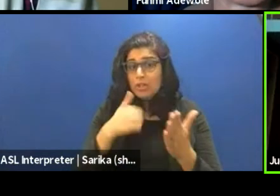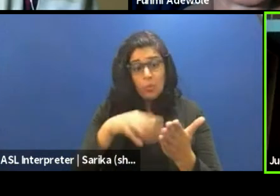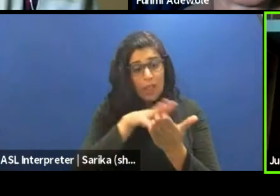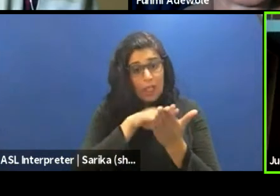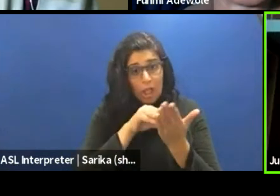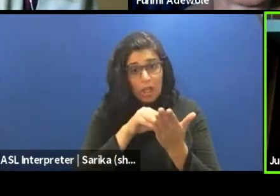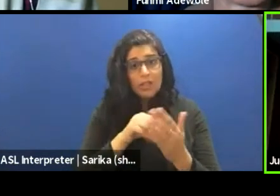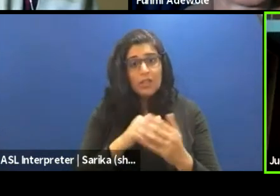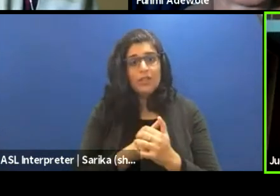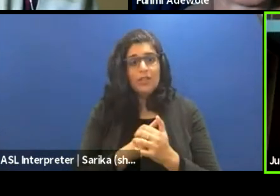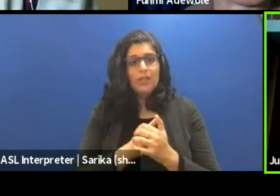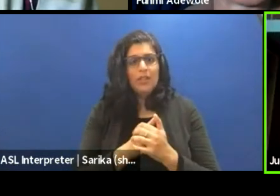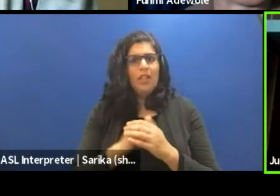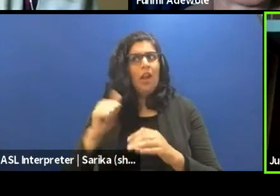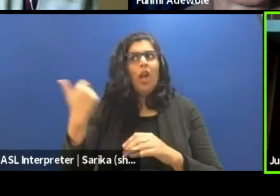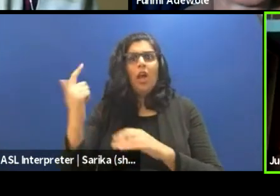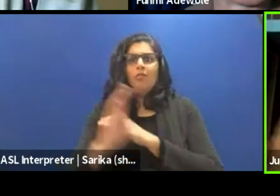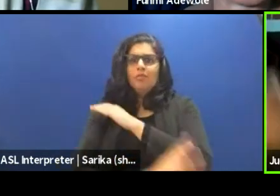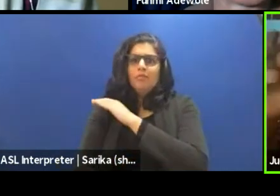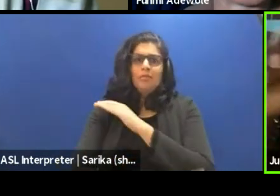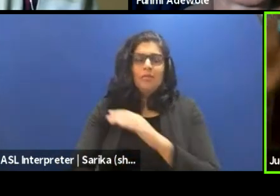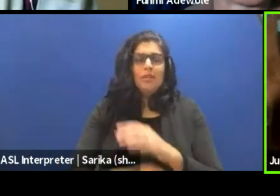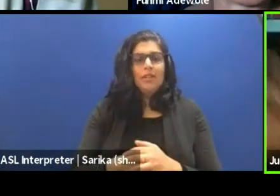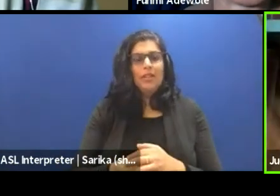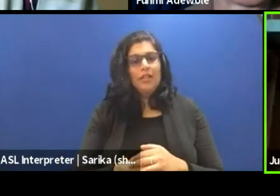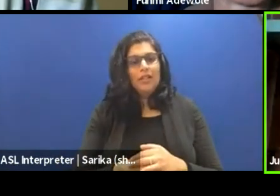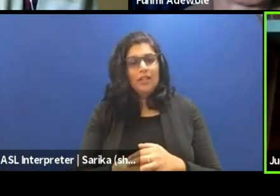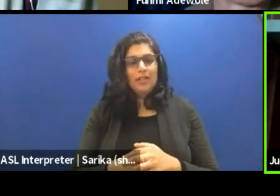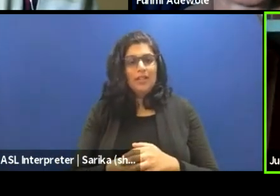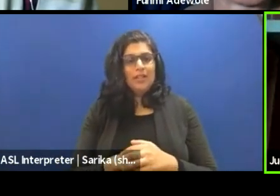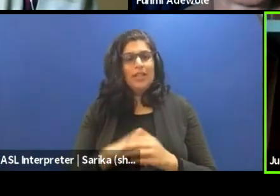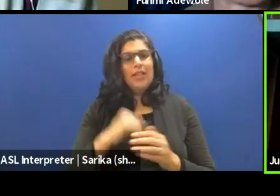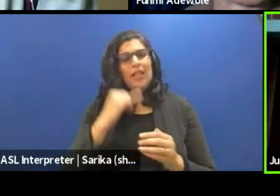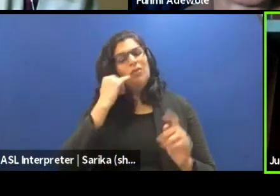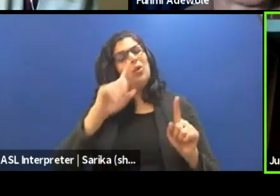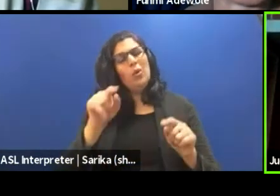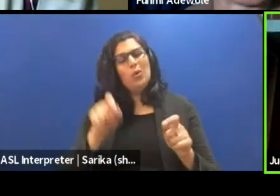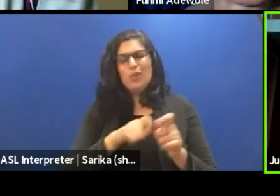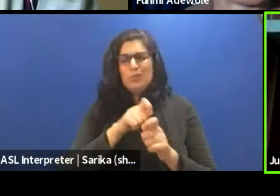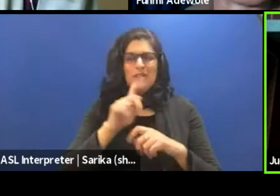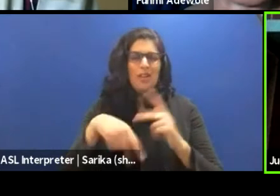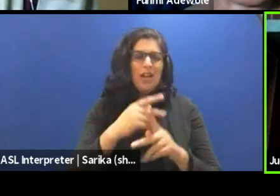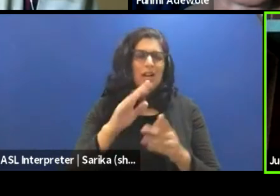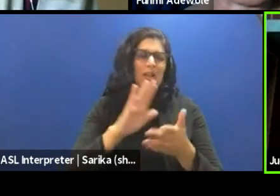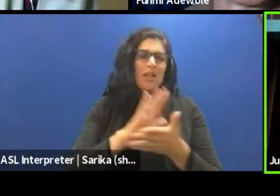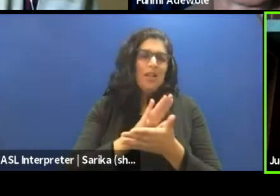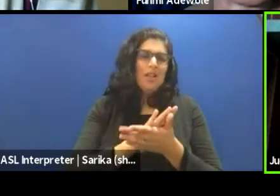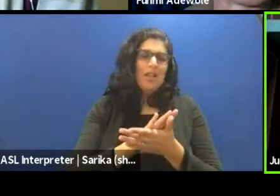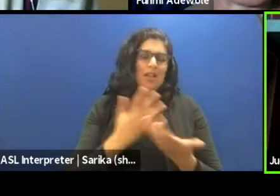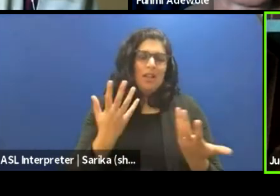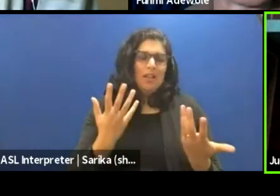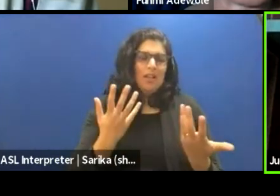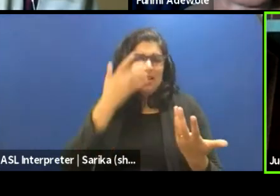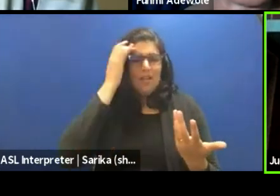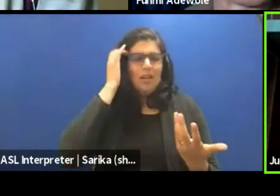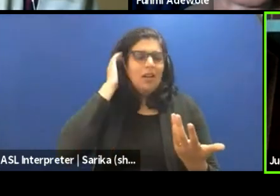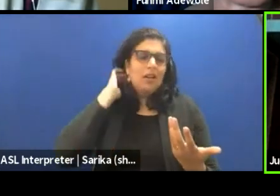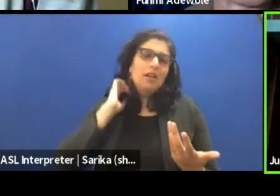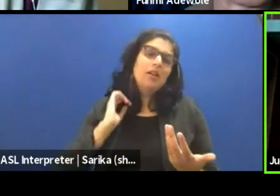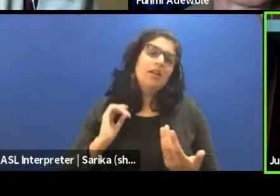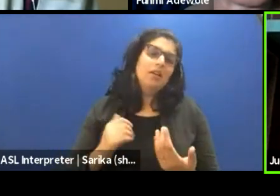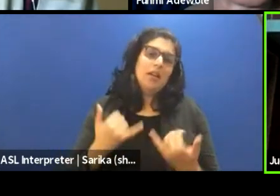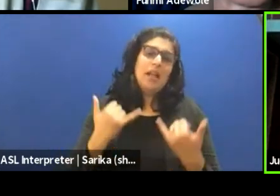with, they're all foreign. If you go to a certain kind of school, which is basically, I think, I think it's just recently now that they're encouraging more